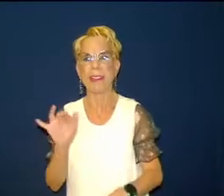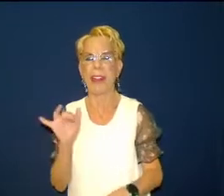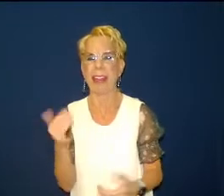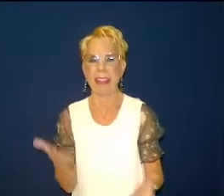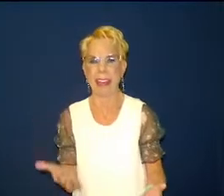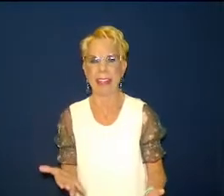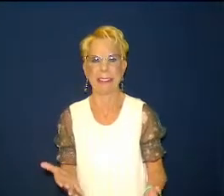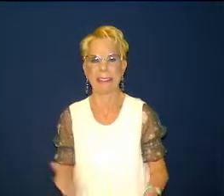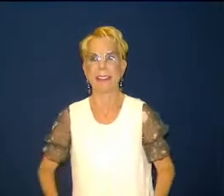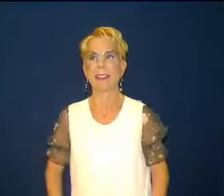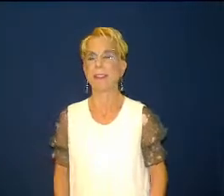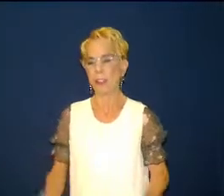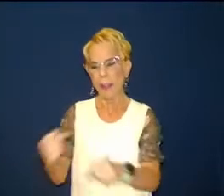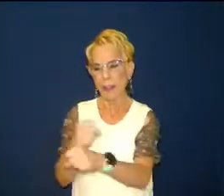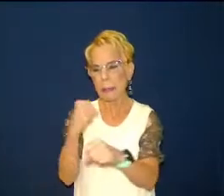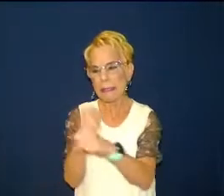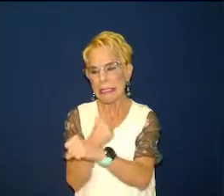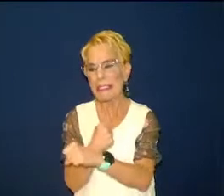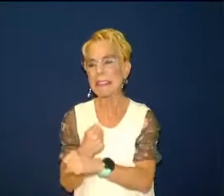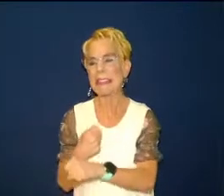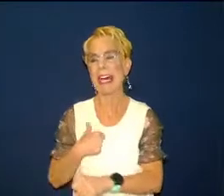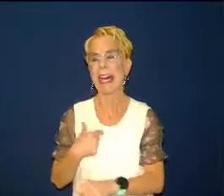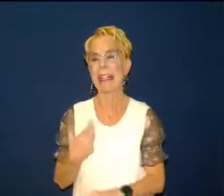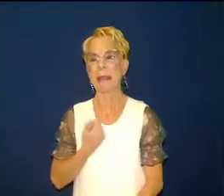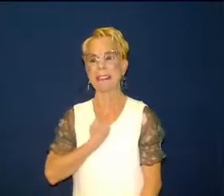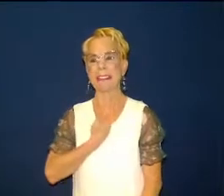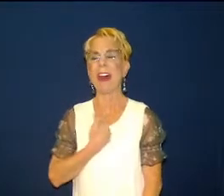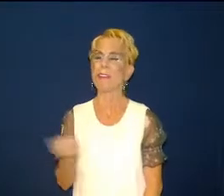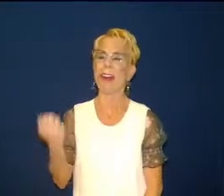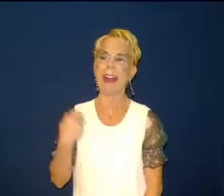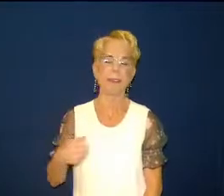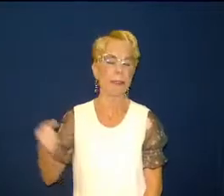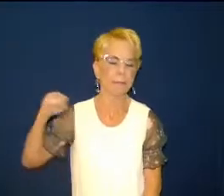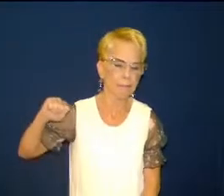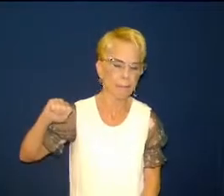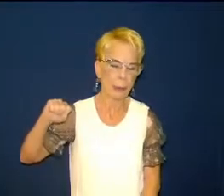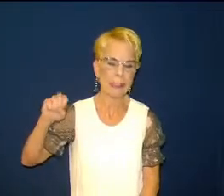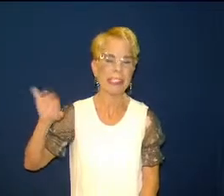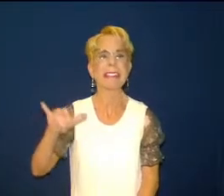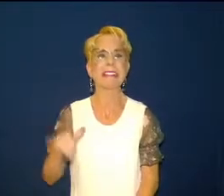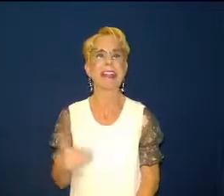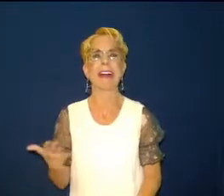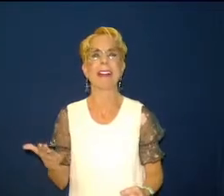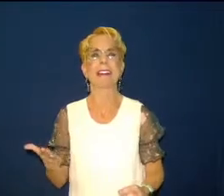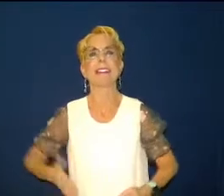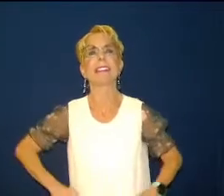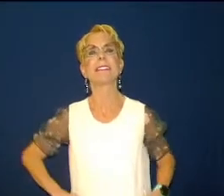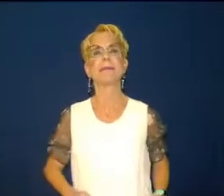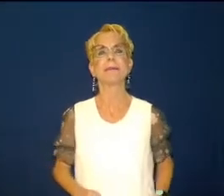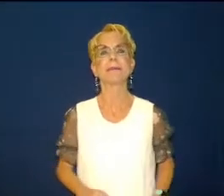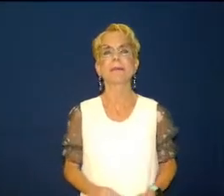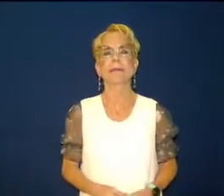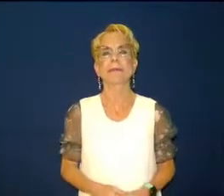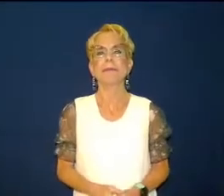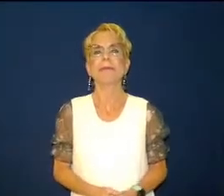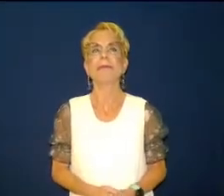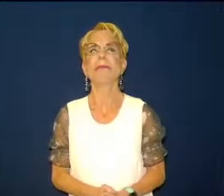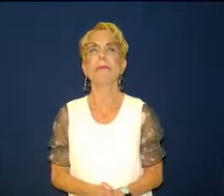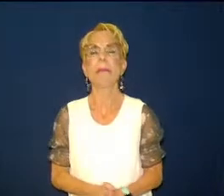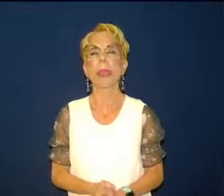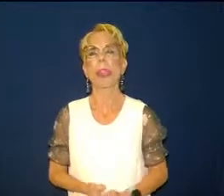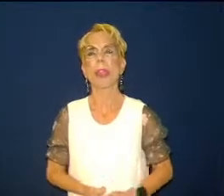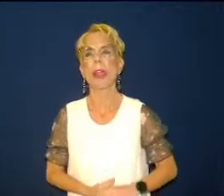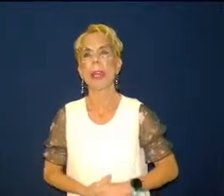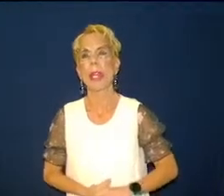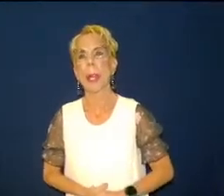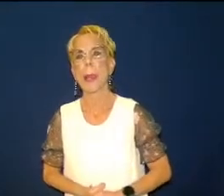fall into a comfort zone and not do what i'm called to do now i will say this that about two o'clock